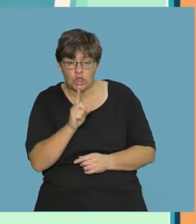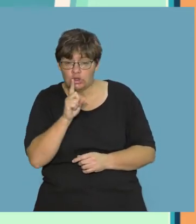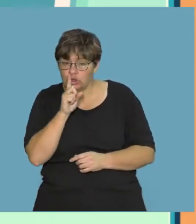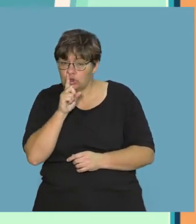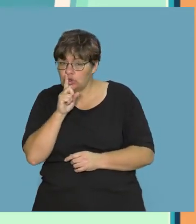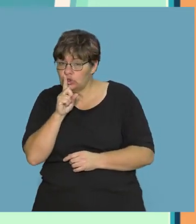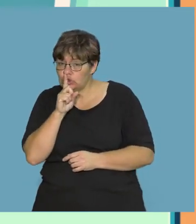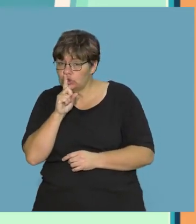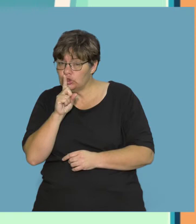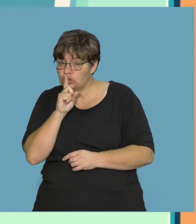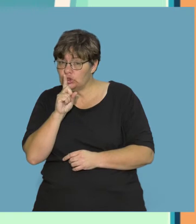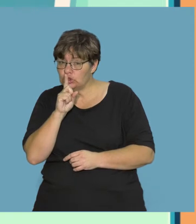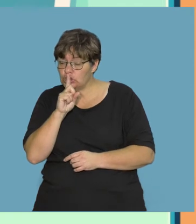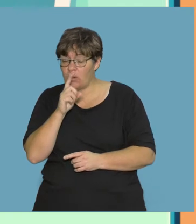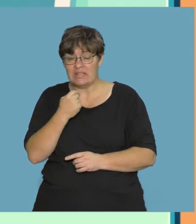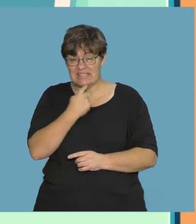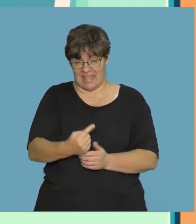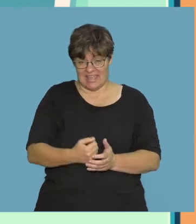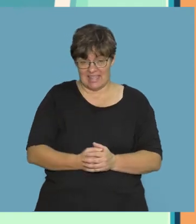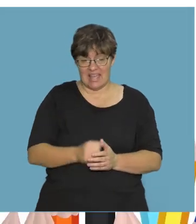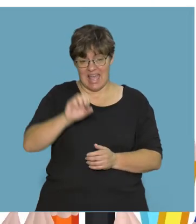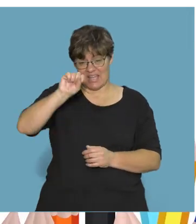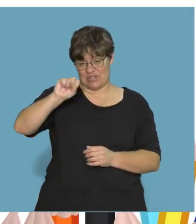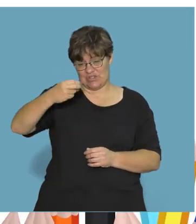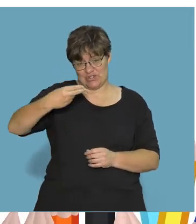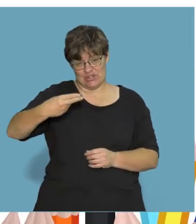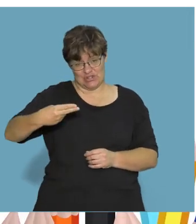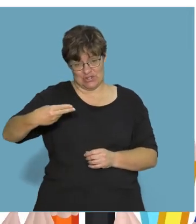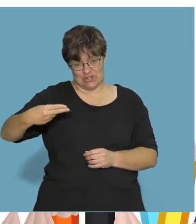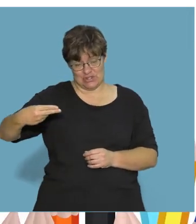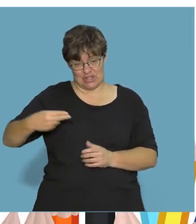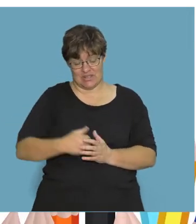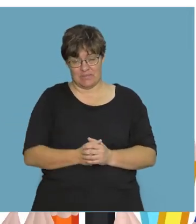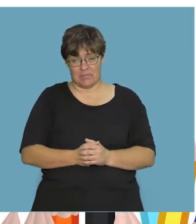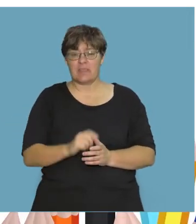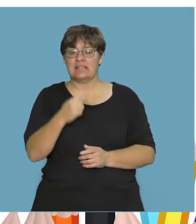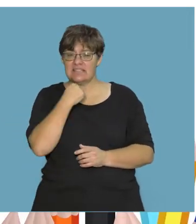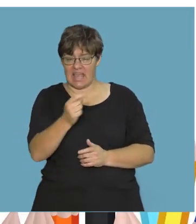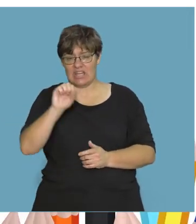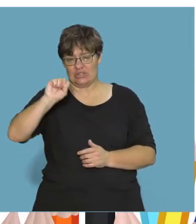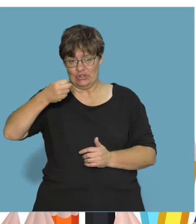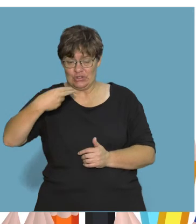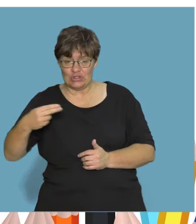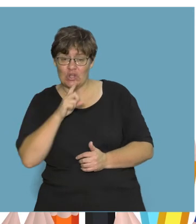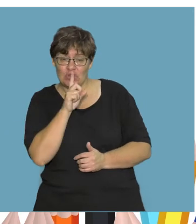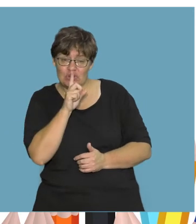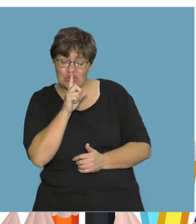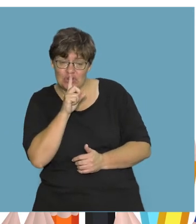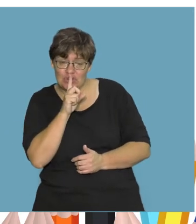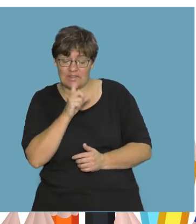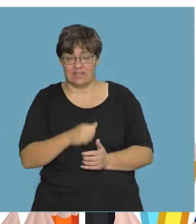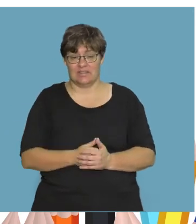Yes, that's right! We say sh. Now say sh.